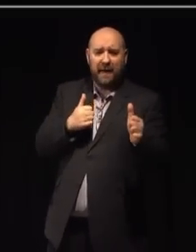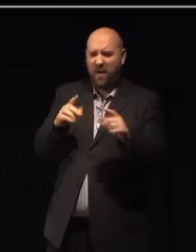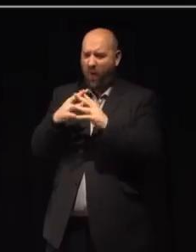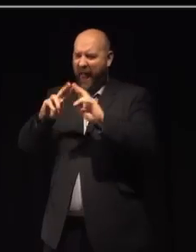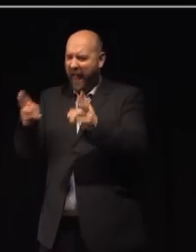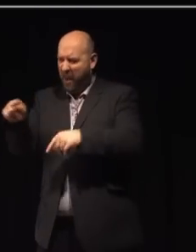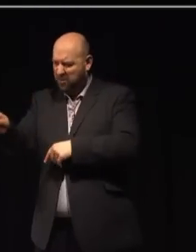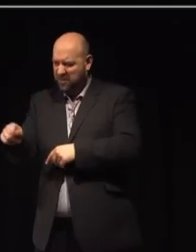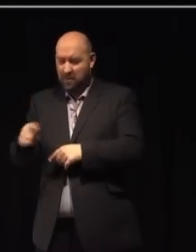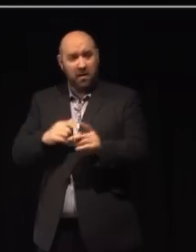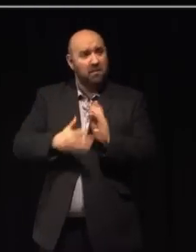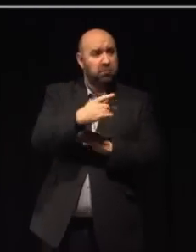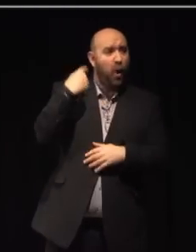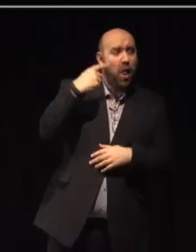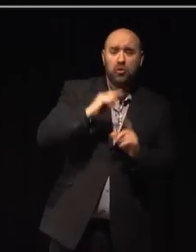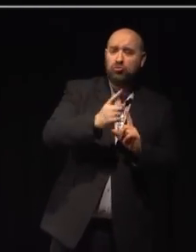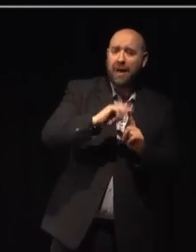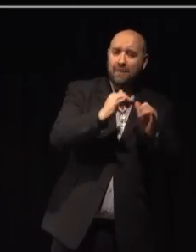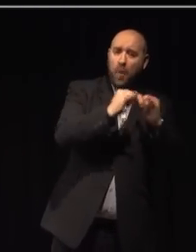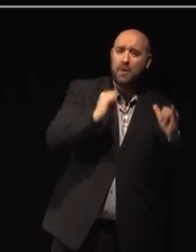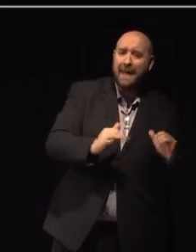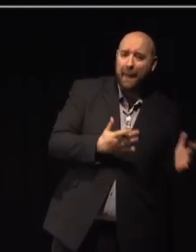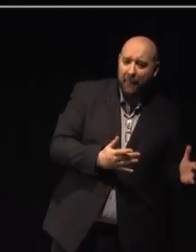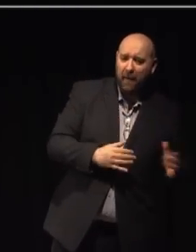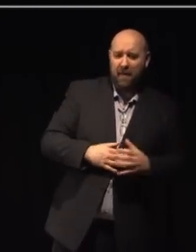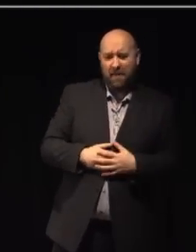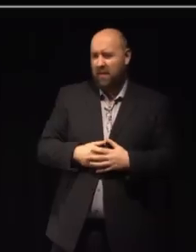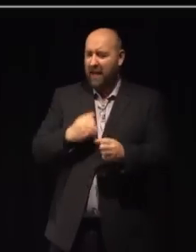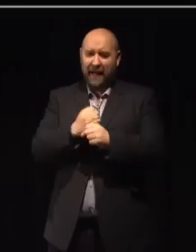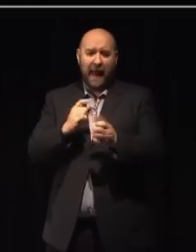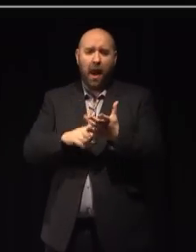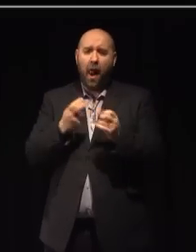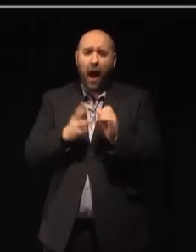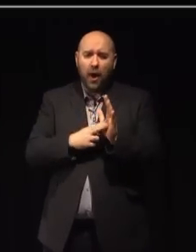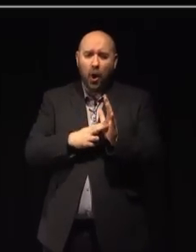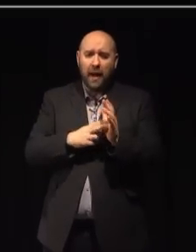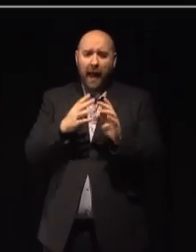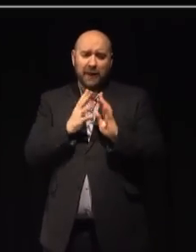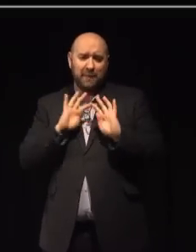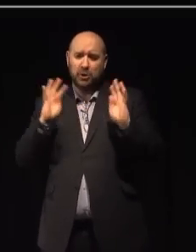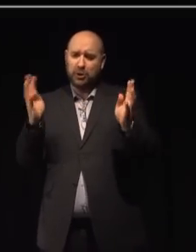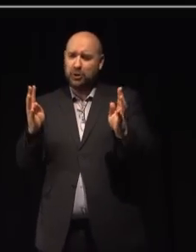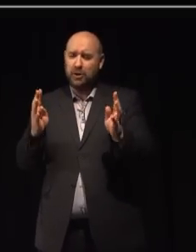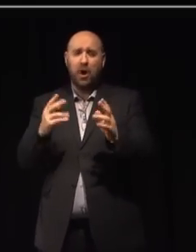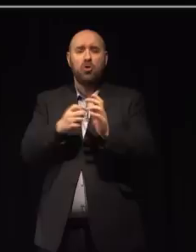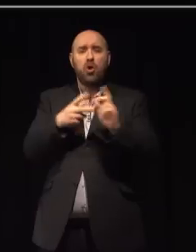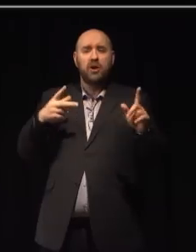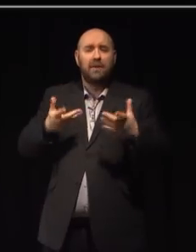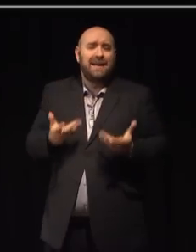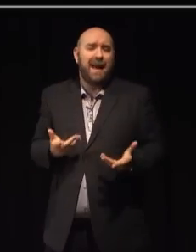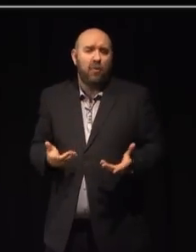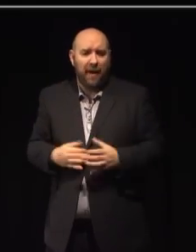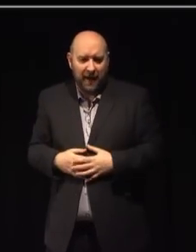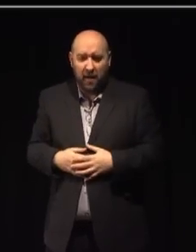scenes at the London Transport Museum. From the stunning Glen Ligon exhibition at Nottingham Contemporary, to World Book Night with the